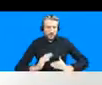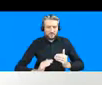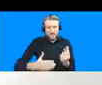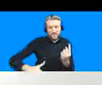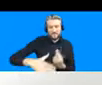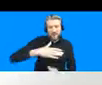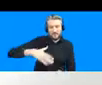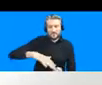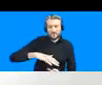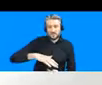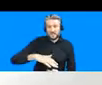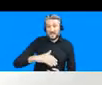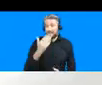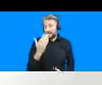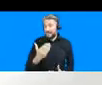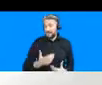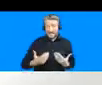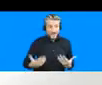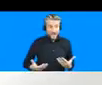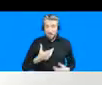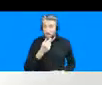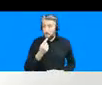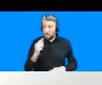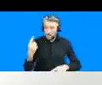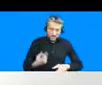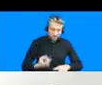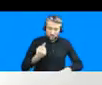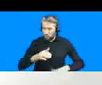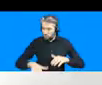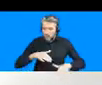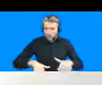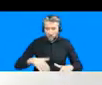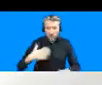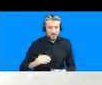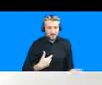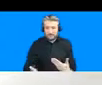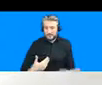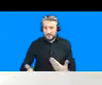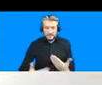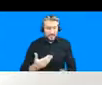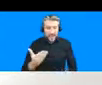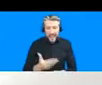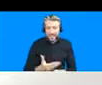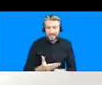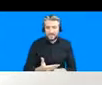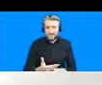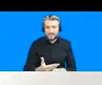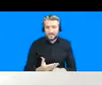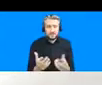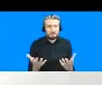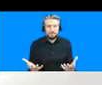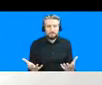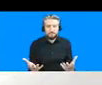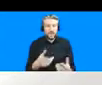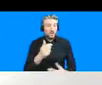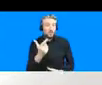rush to act right to solve these immediate problems of of covet to answer what comes next and you know melissa on